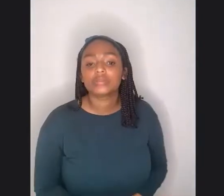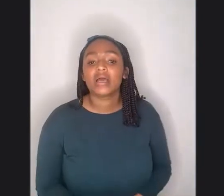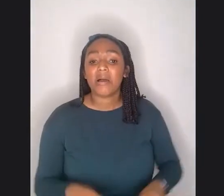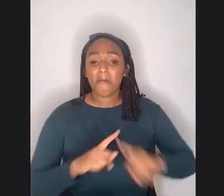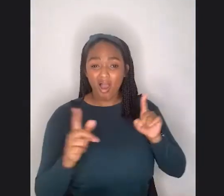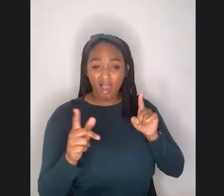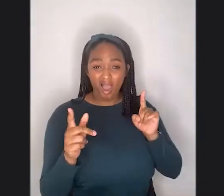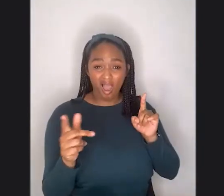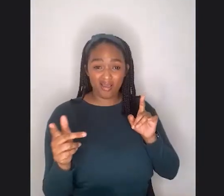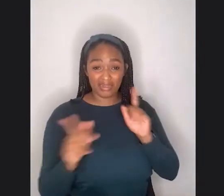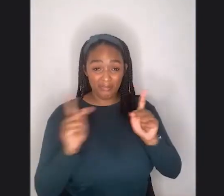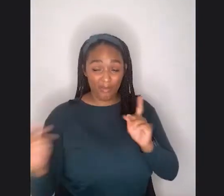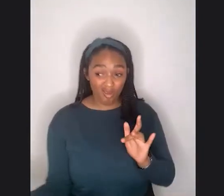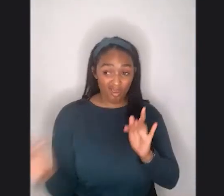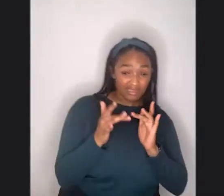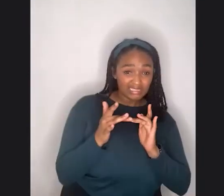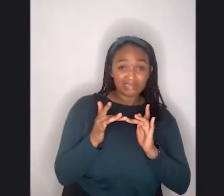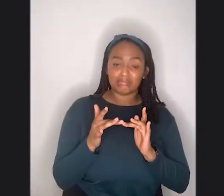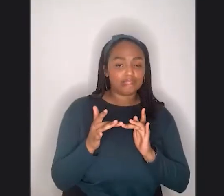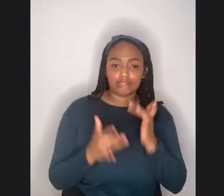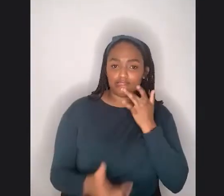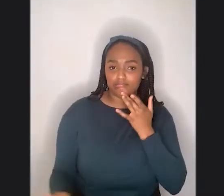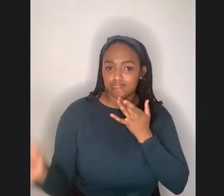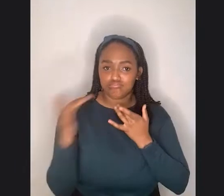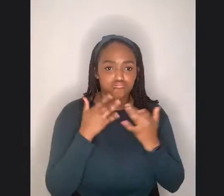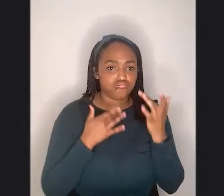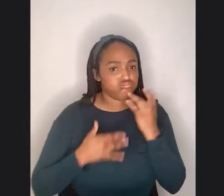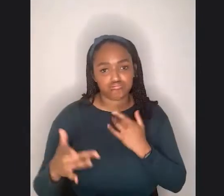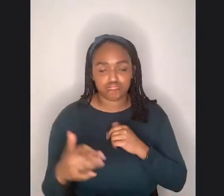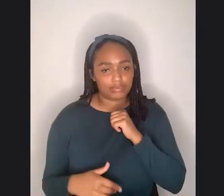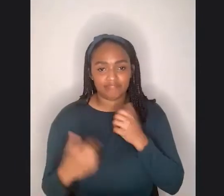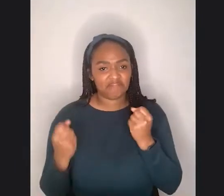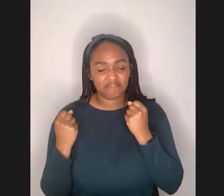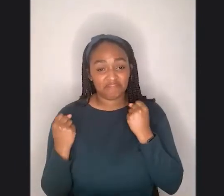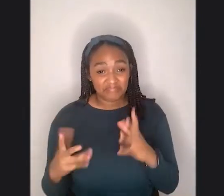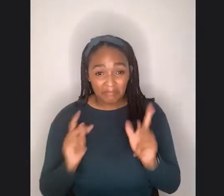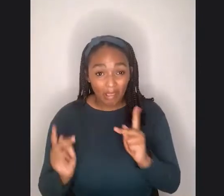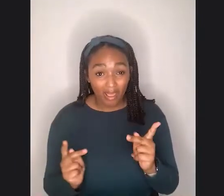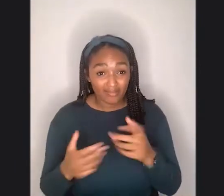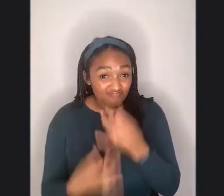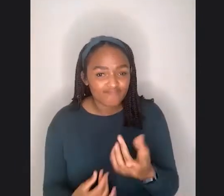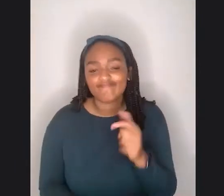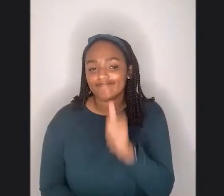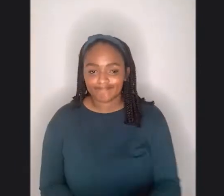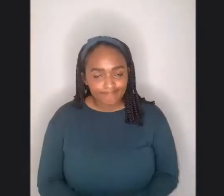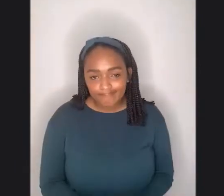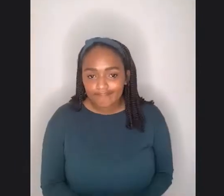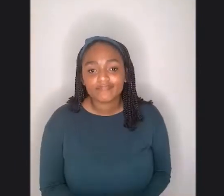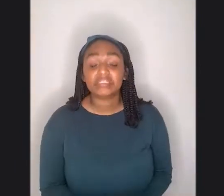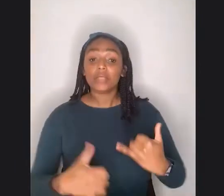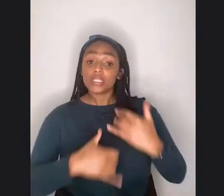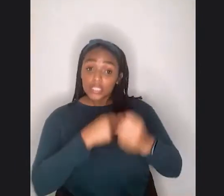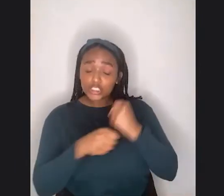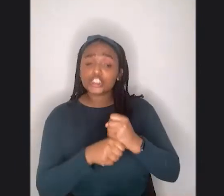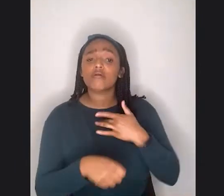There are people who are interested. Um, and I feel like, you know, it's beginning to really sprout this year. So